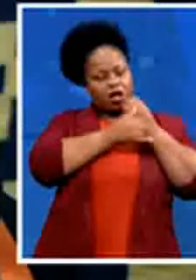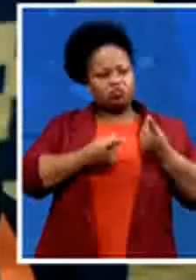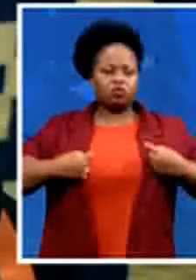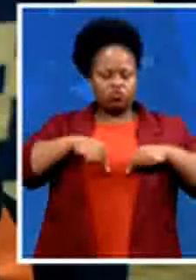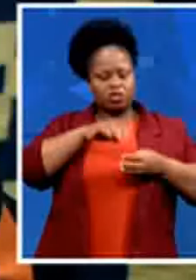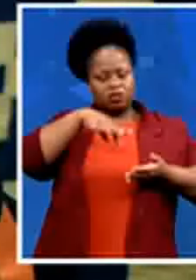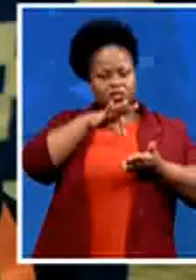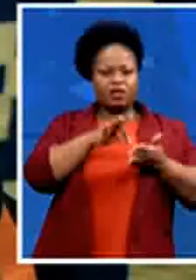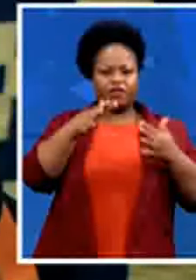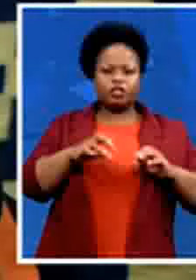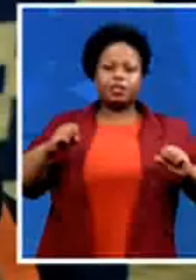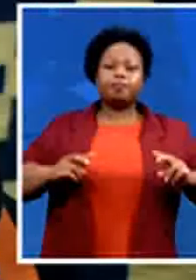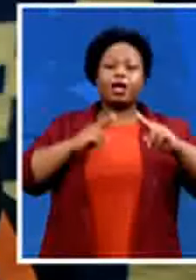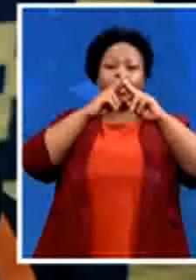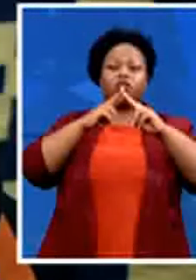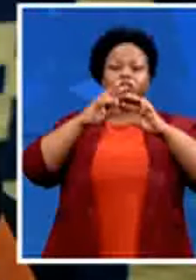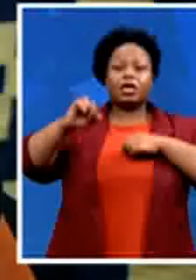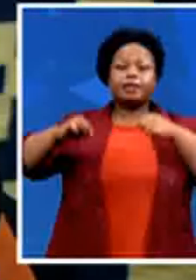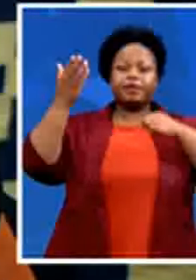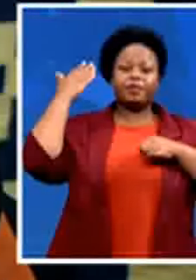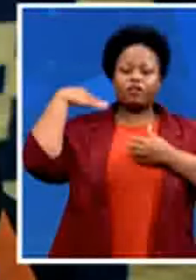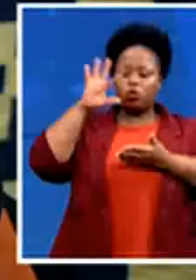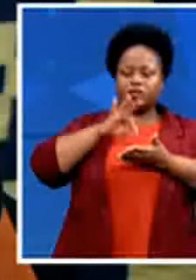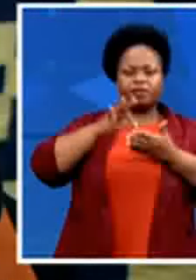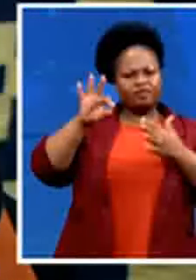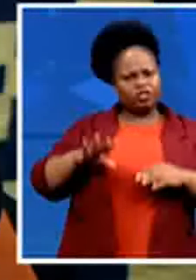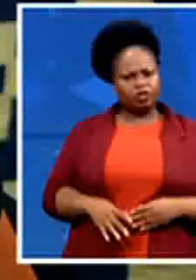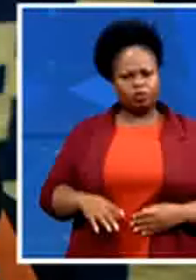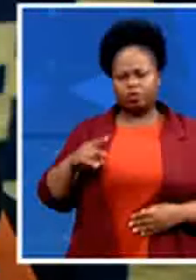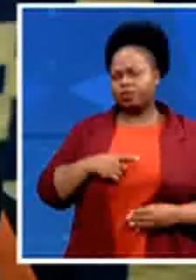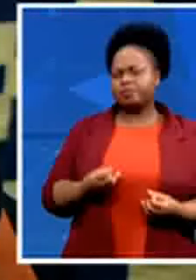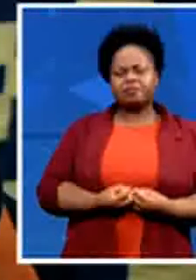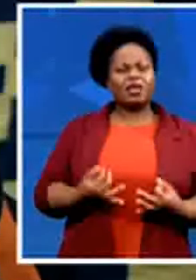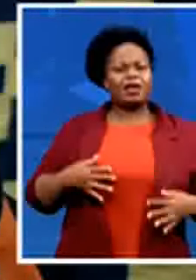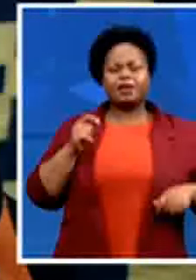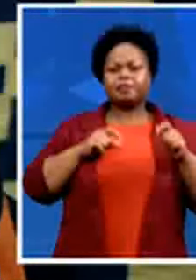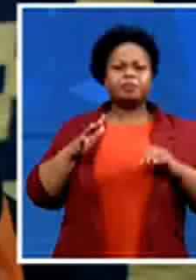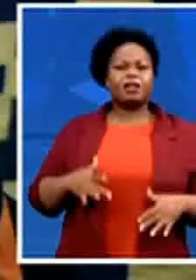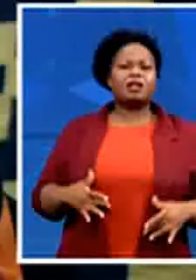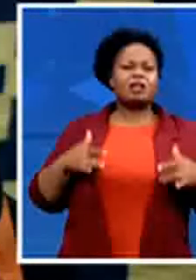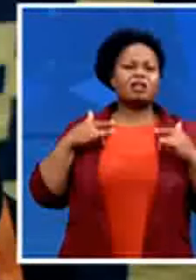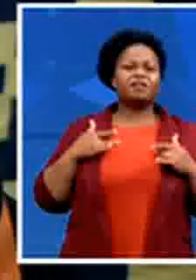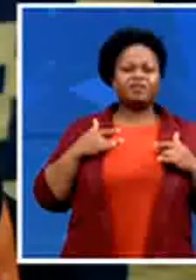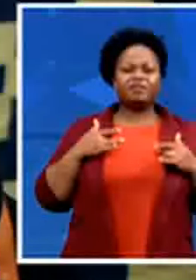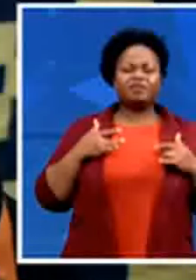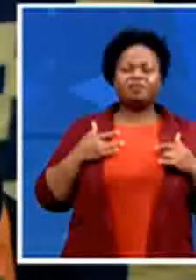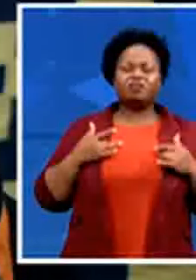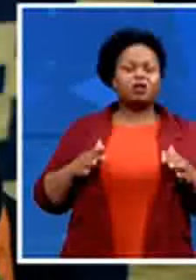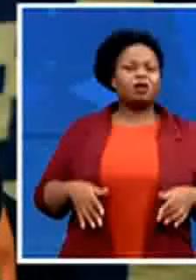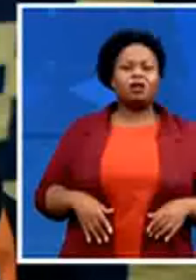because so many people live and live consumption lives in urban areas